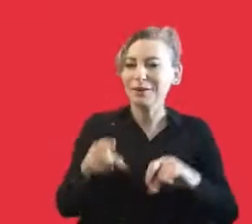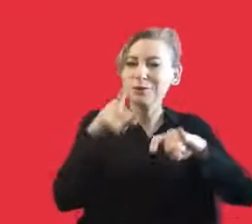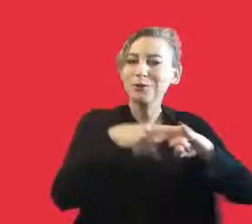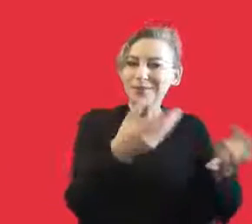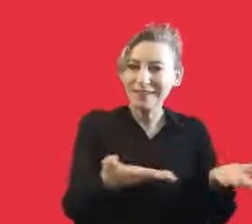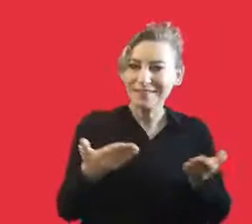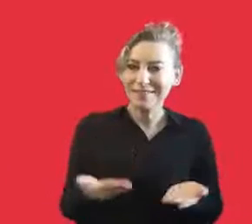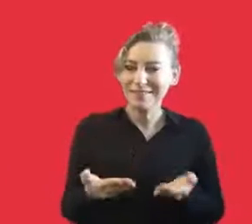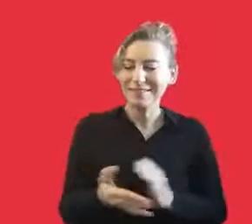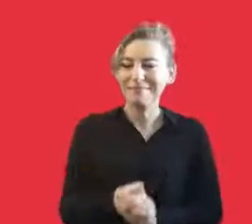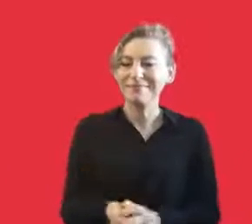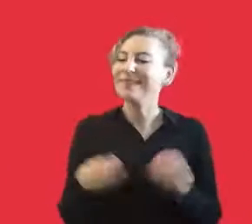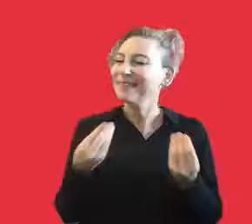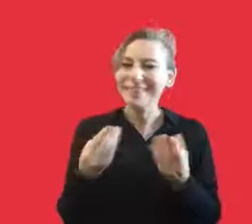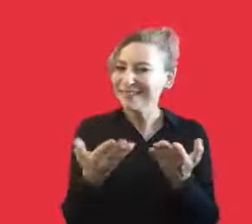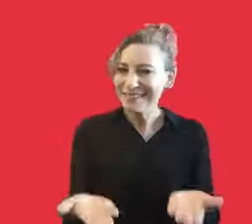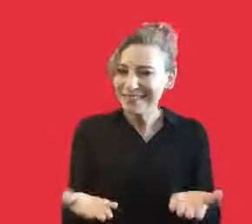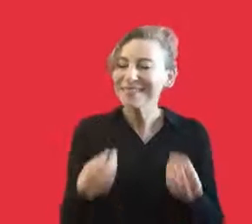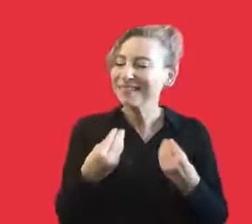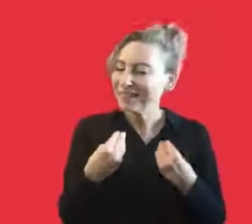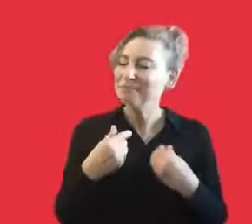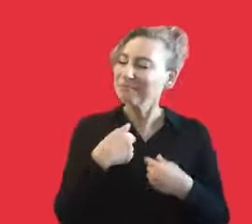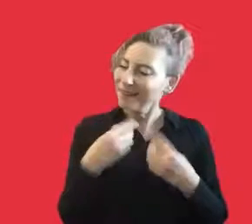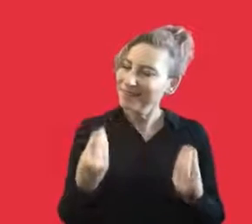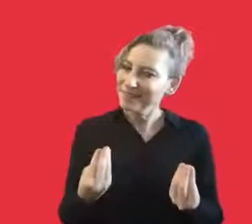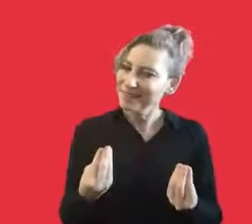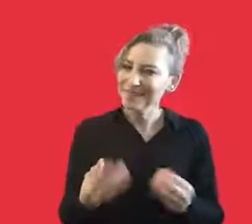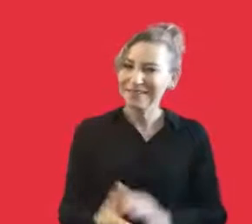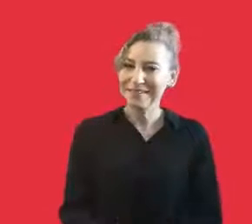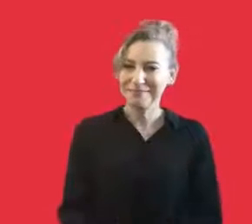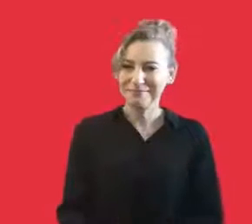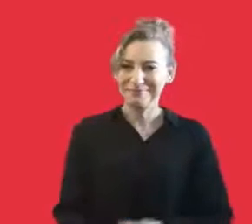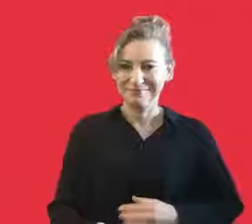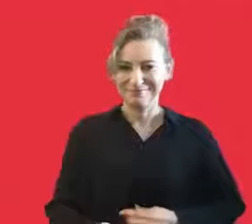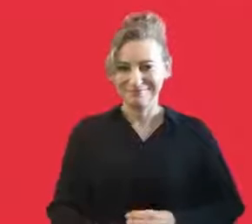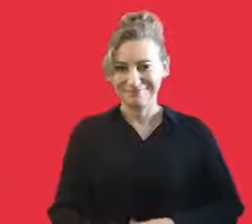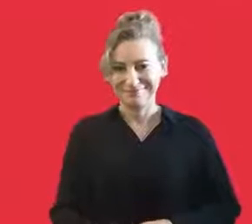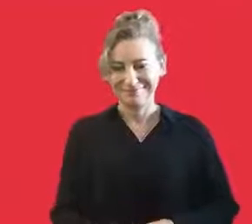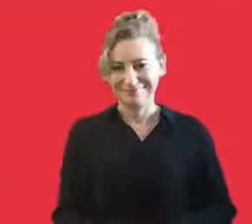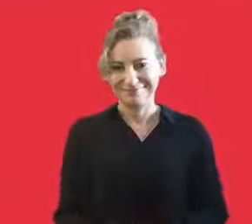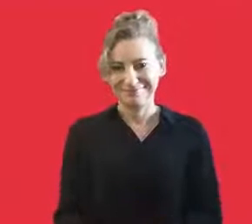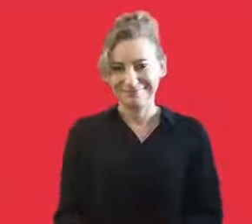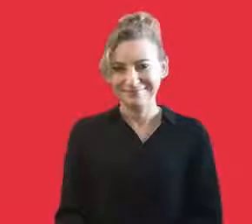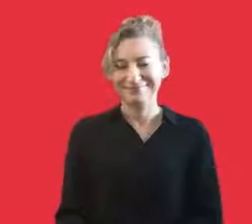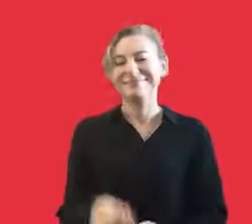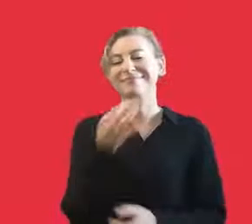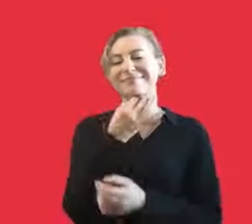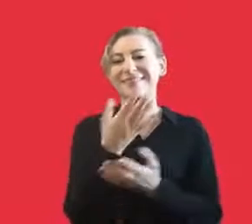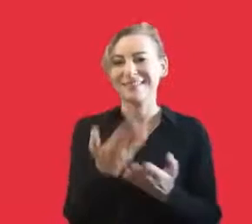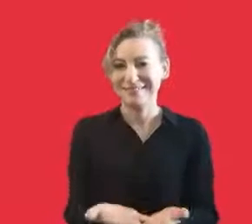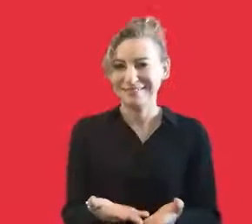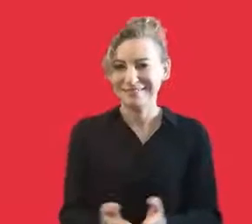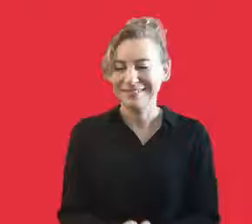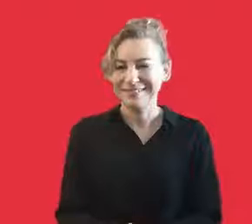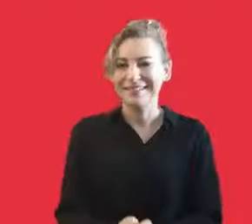us. I am not. The back plan is really open. So your background is very nice.